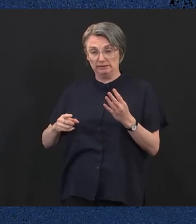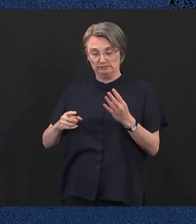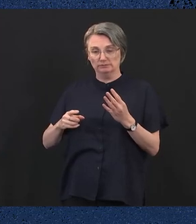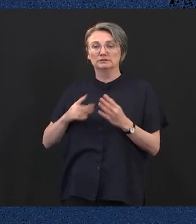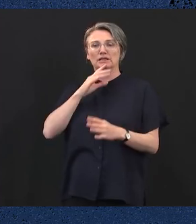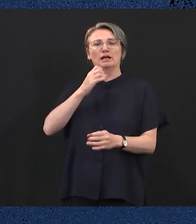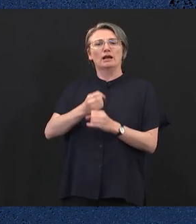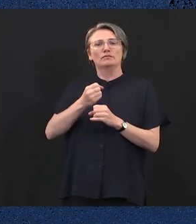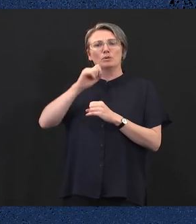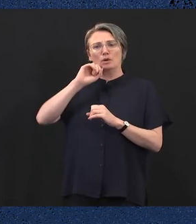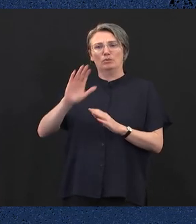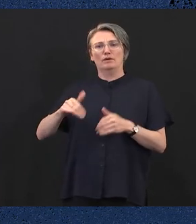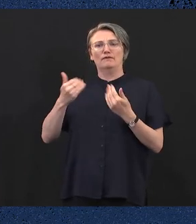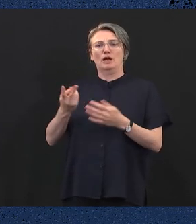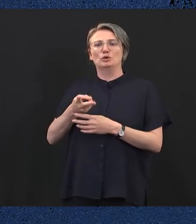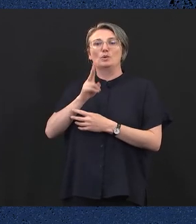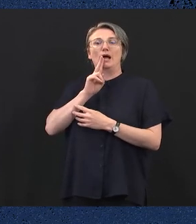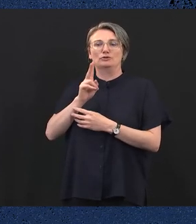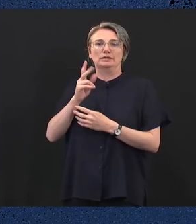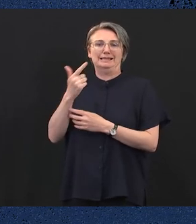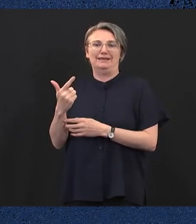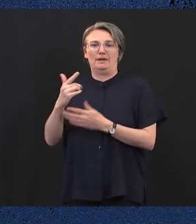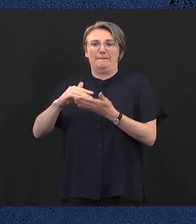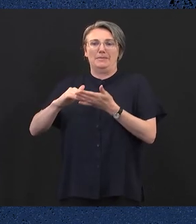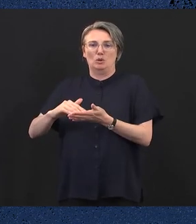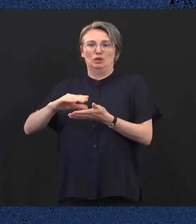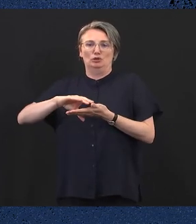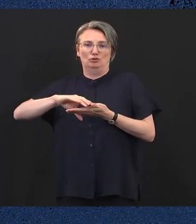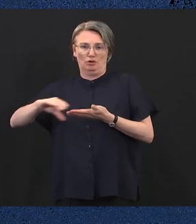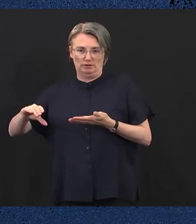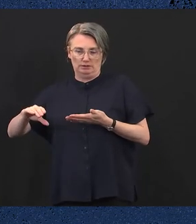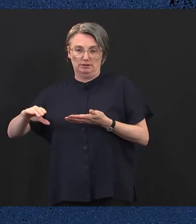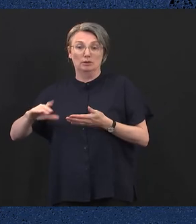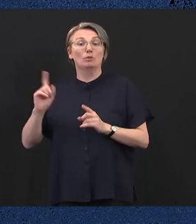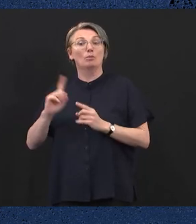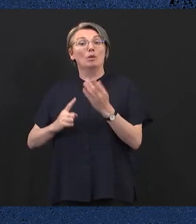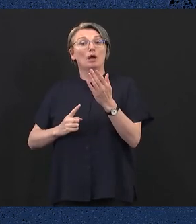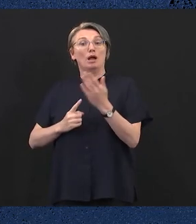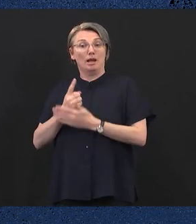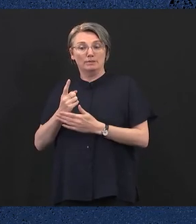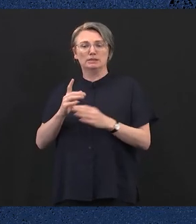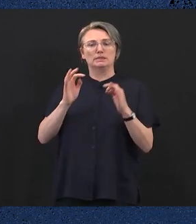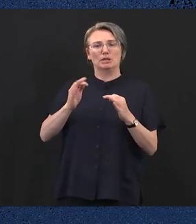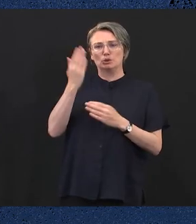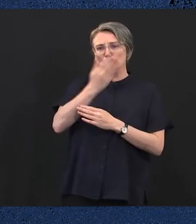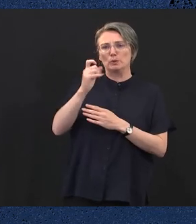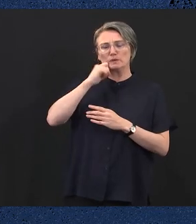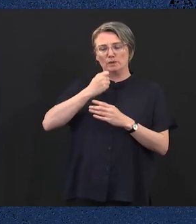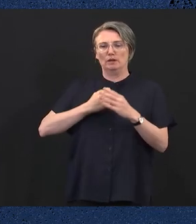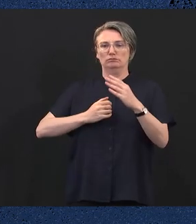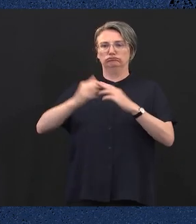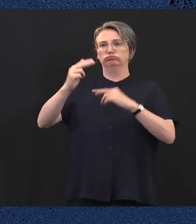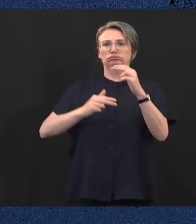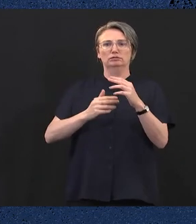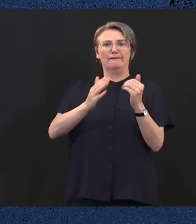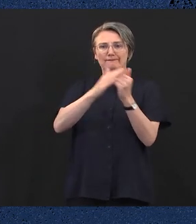$207 million package to transform specialist schools through upgrades and more support for students in the